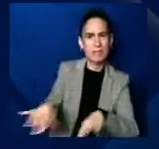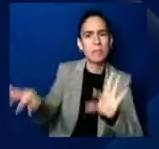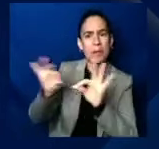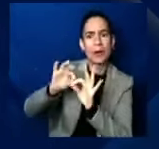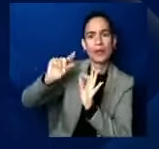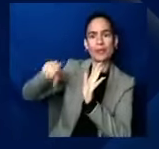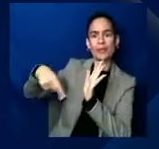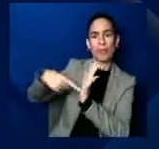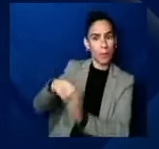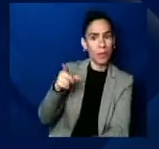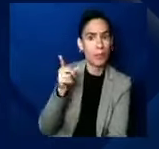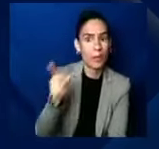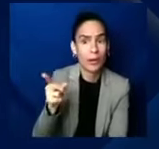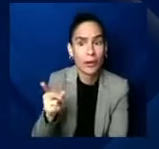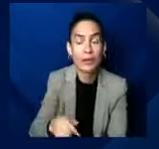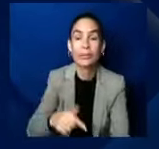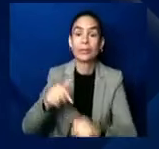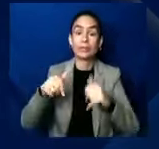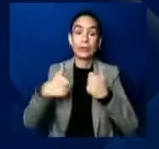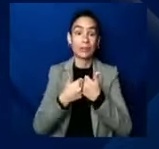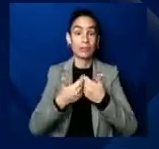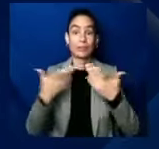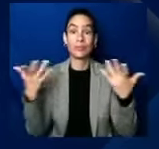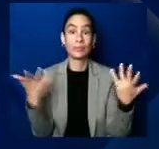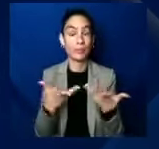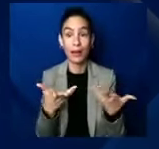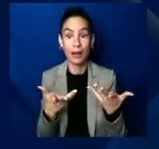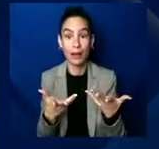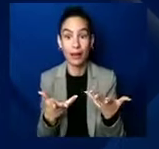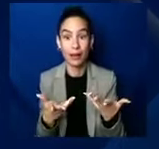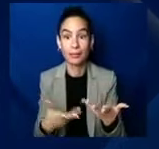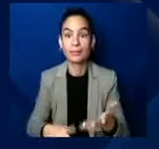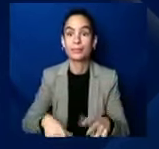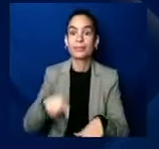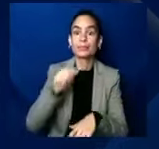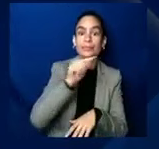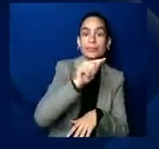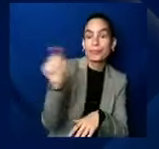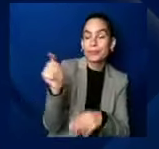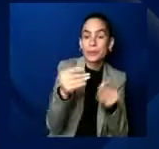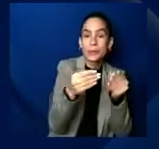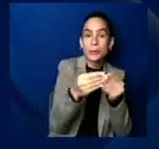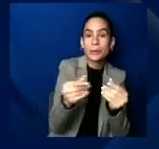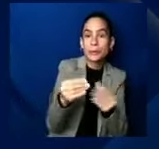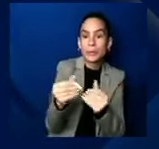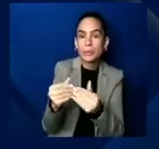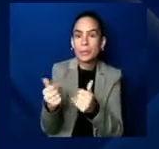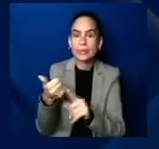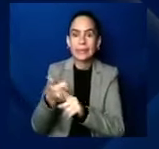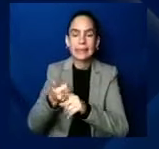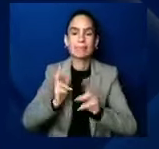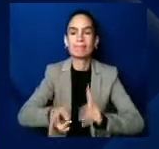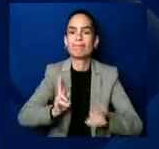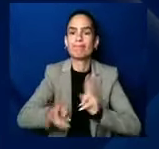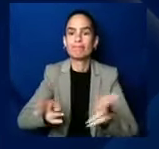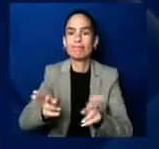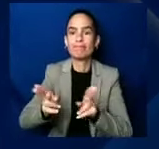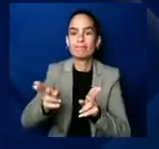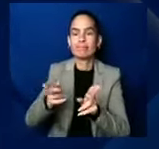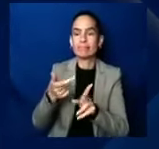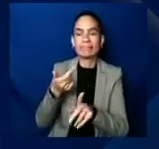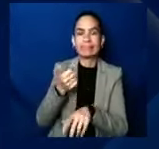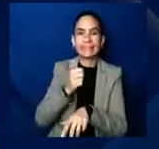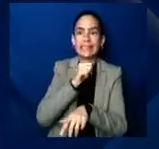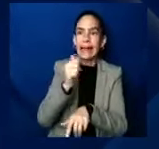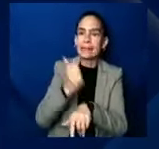challenge though is going to be, you know, these solutions can't come fast enough. And these are solutions that are still in their infancy. I think, I think in